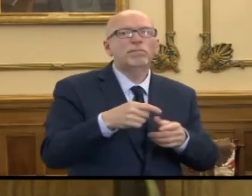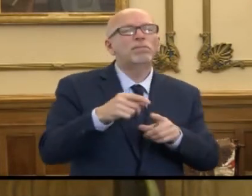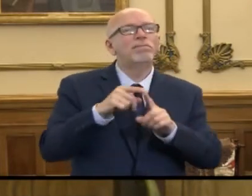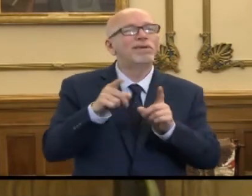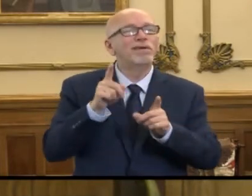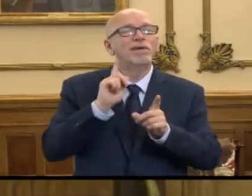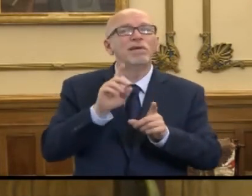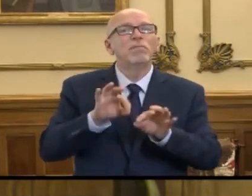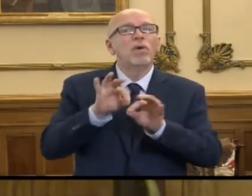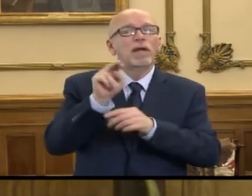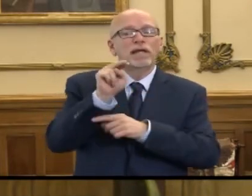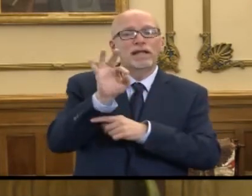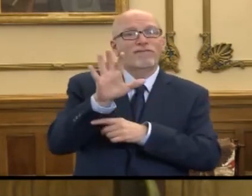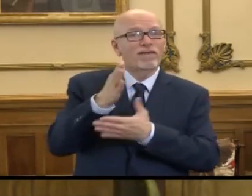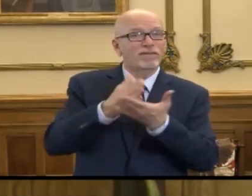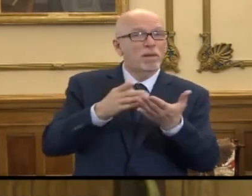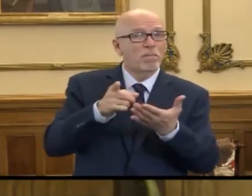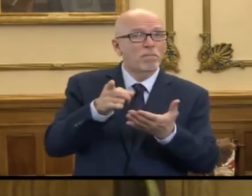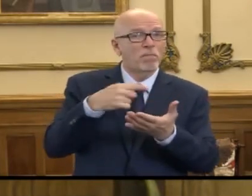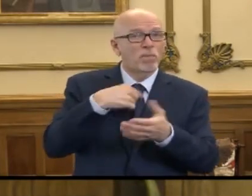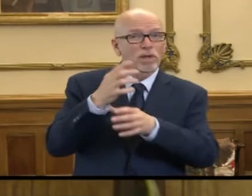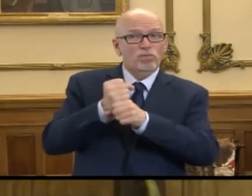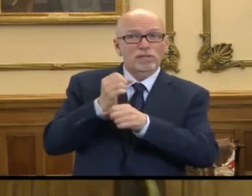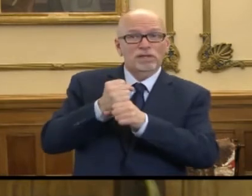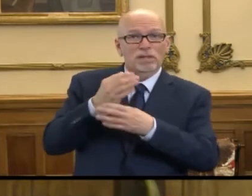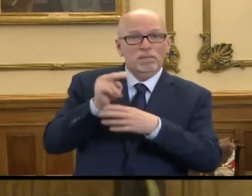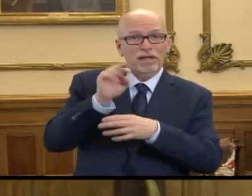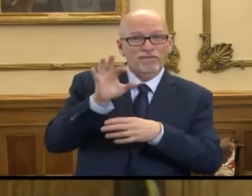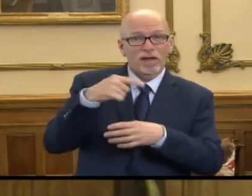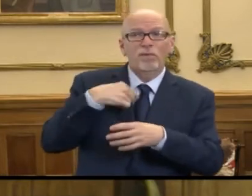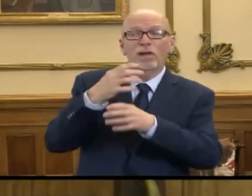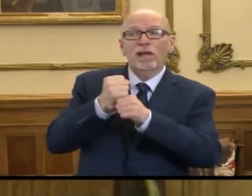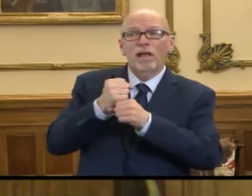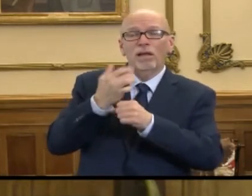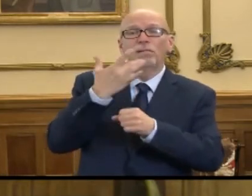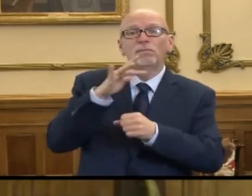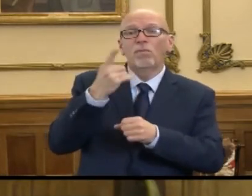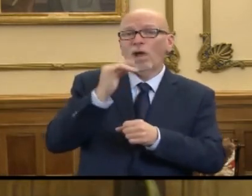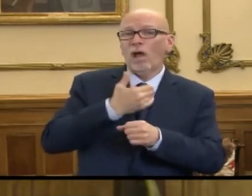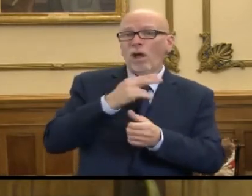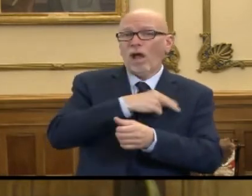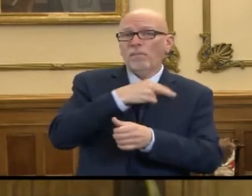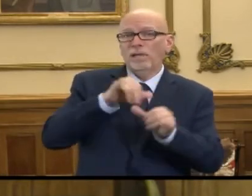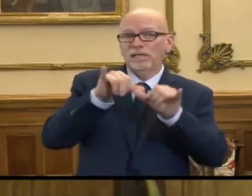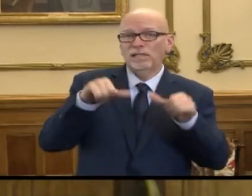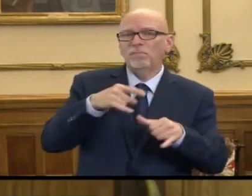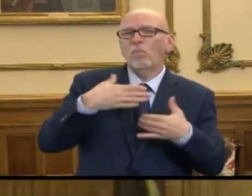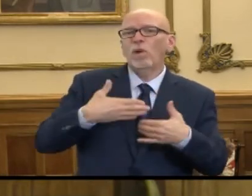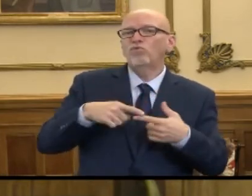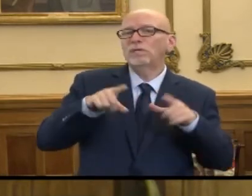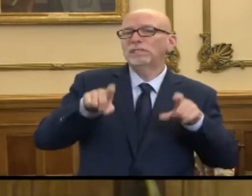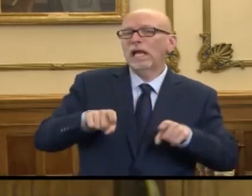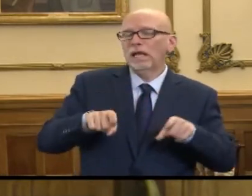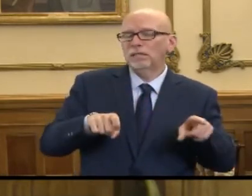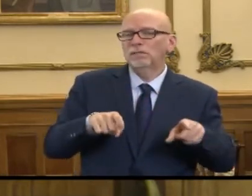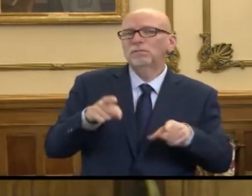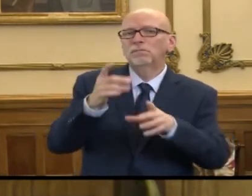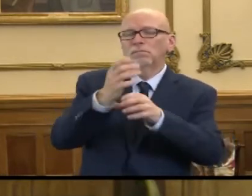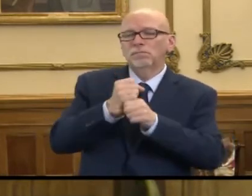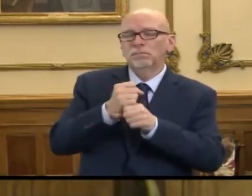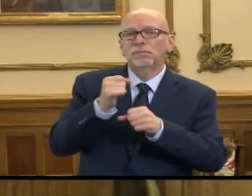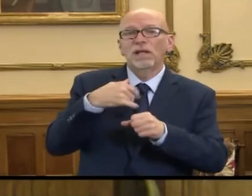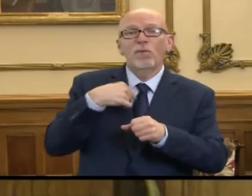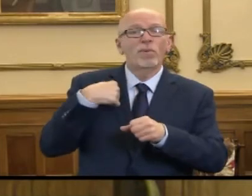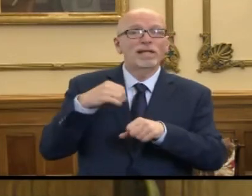is that some of the N95s that we've received, obviously, we've had the good fortune that one of our hospital systems was willing to test them. And of the